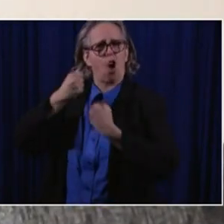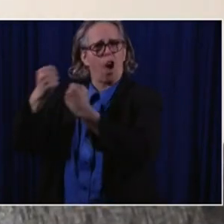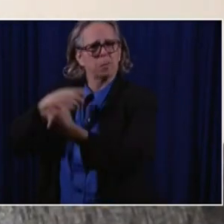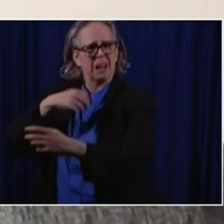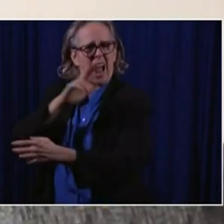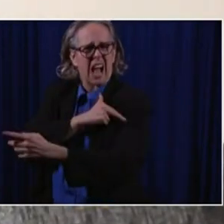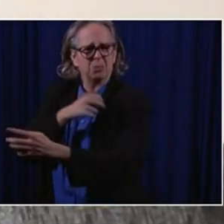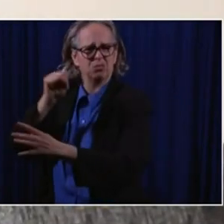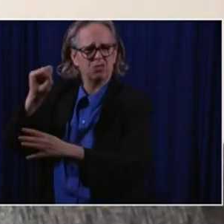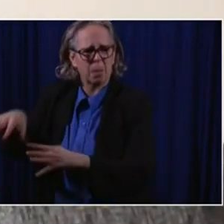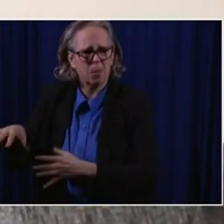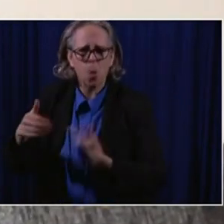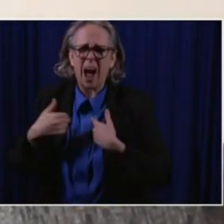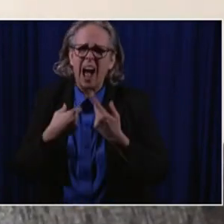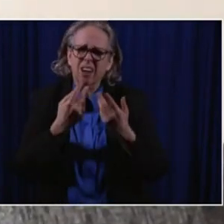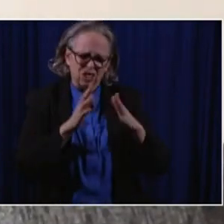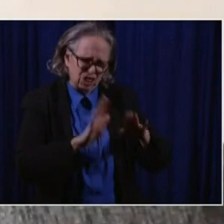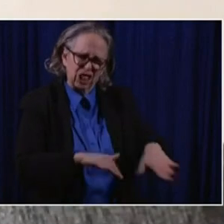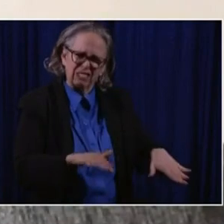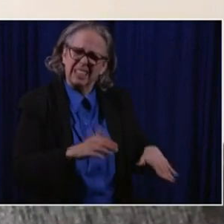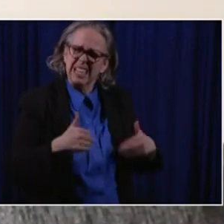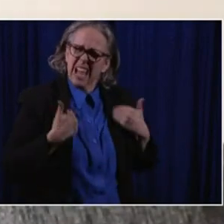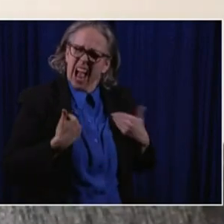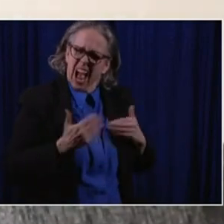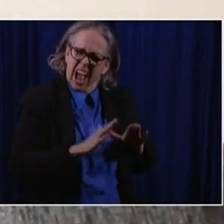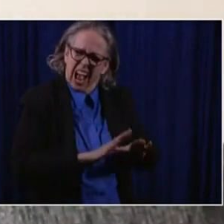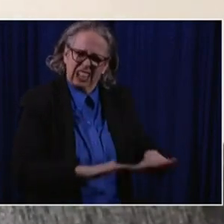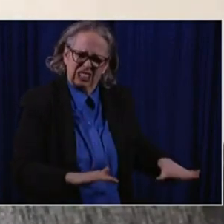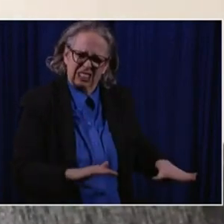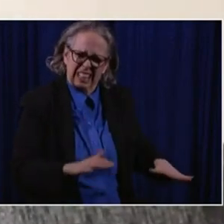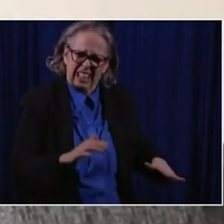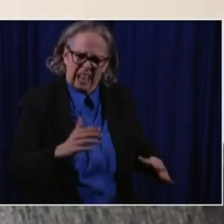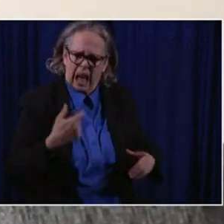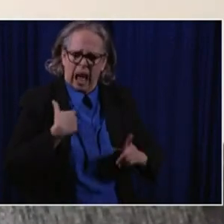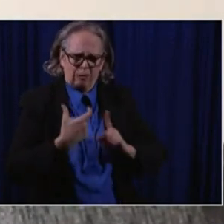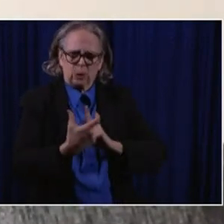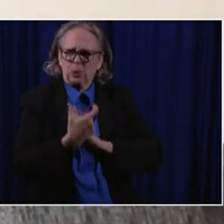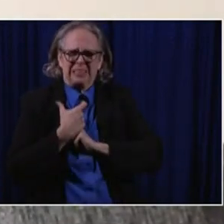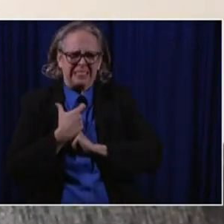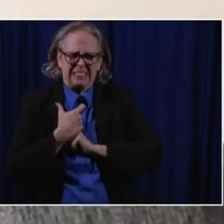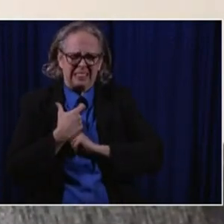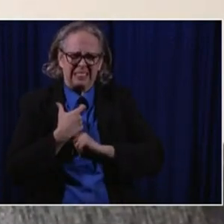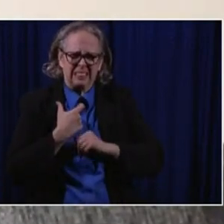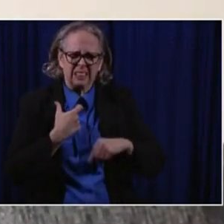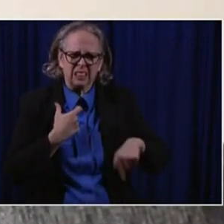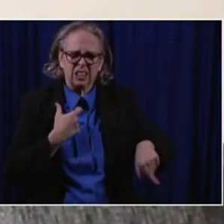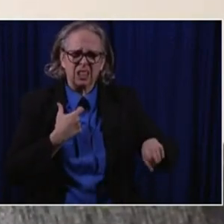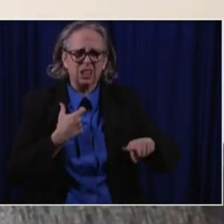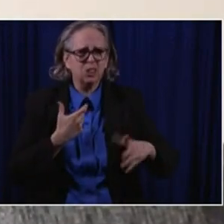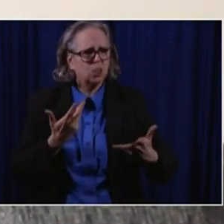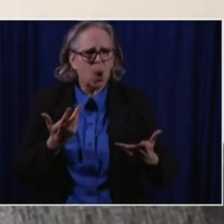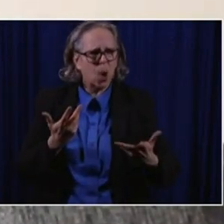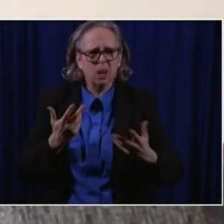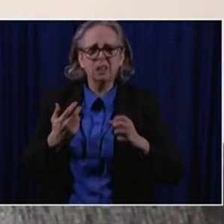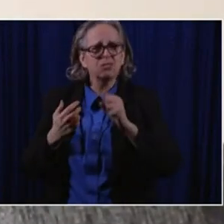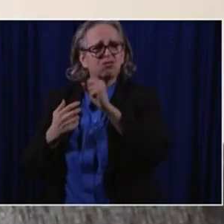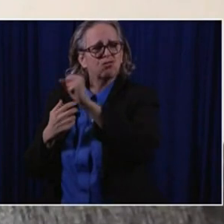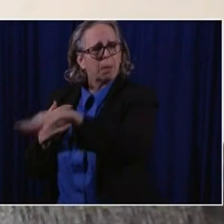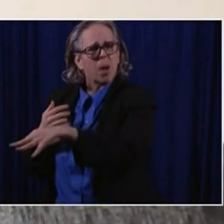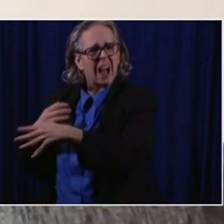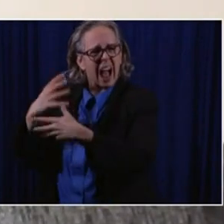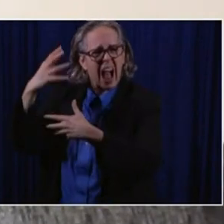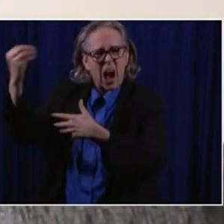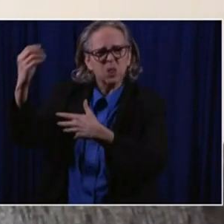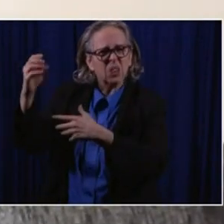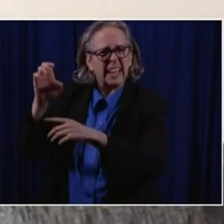um, because of them being in quarantine, they had to drop me at the door of the ER, which was the hardest thing because I